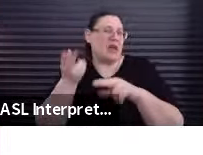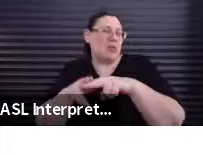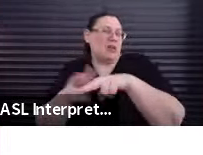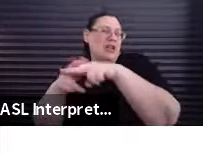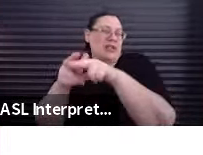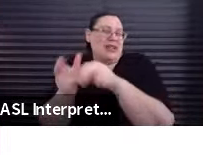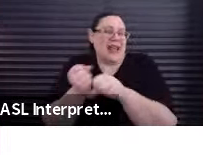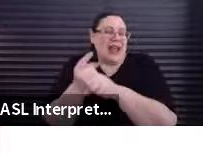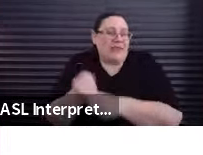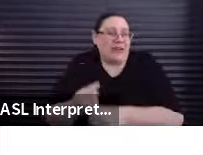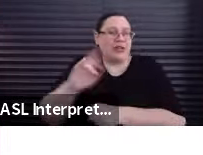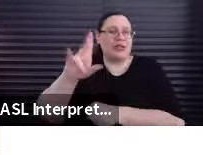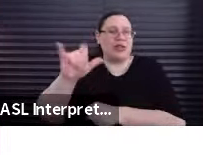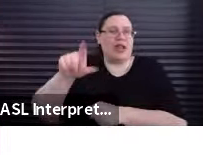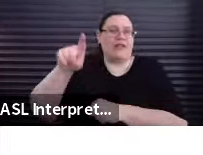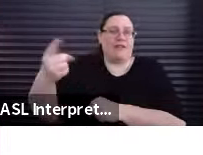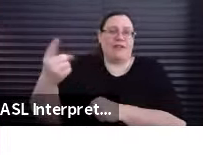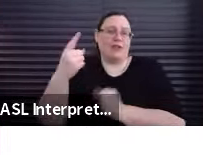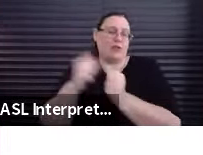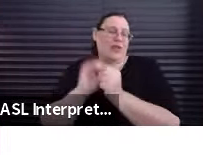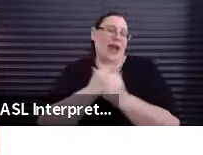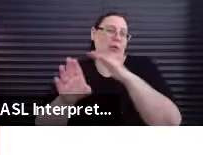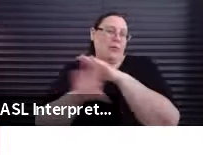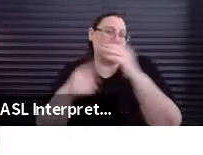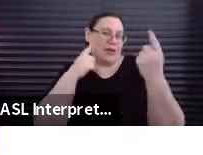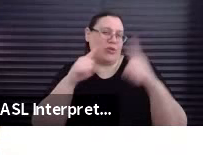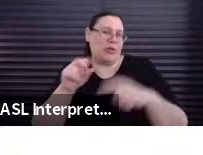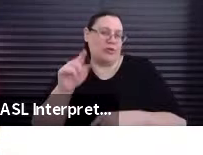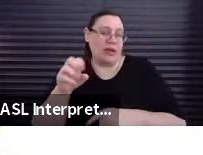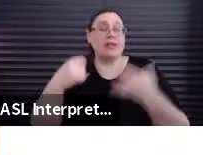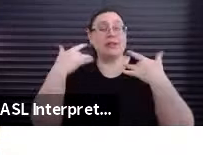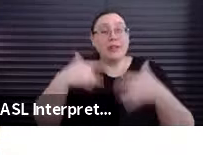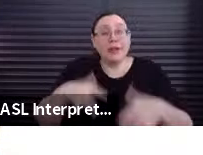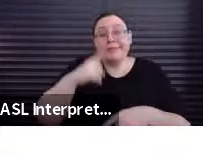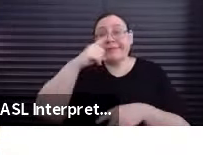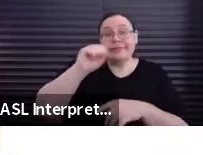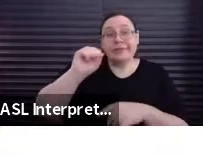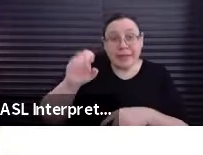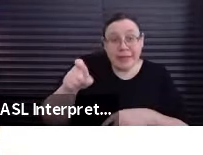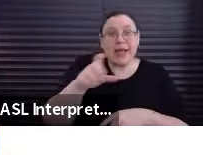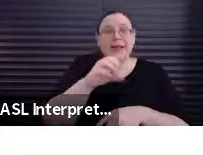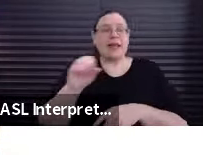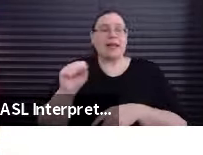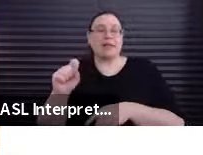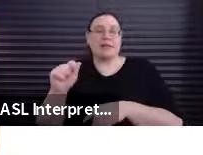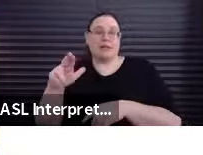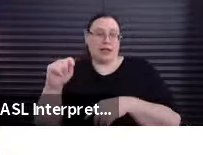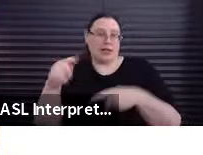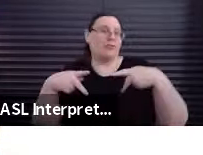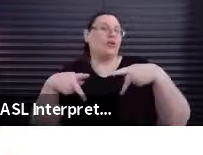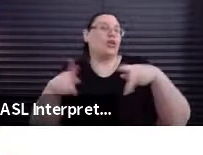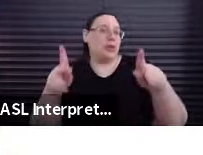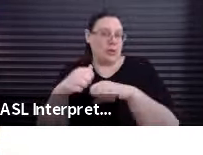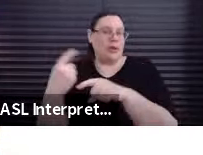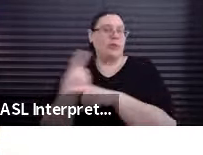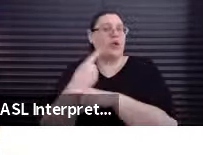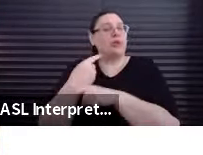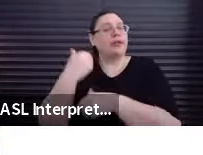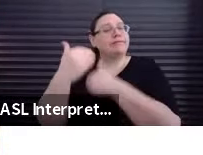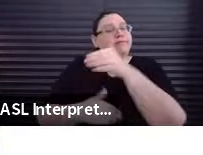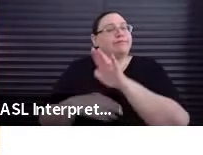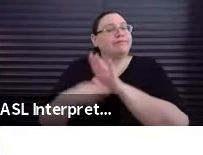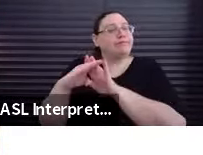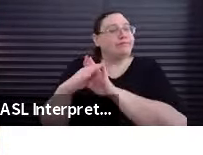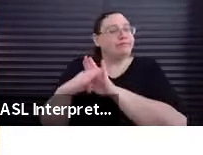1st, along with our basic agreement rate. Again, nudity and simulated sex, as well as stunts, are permitted with the proper protocols and procedures